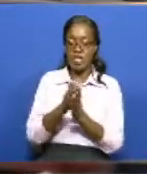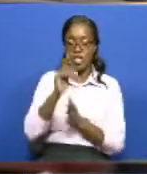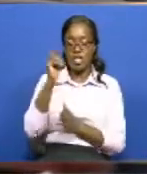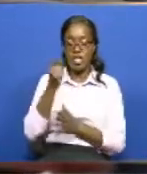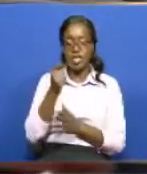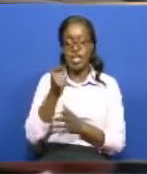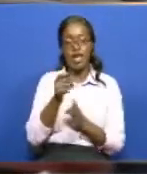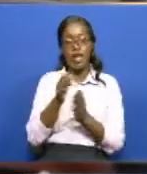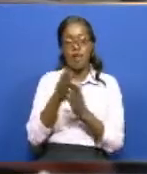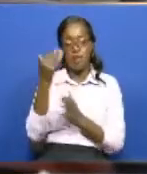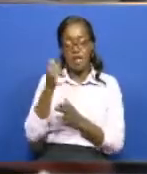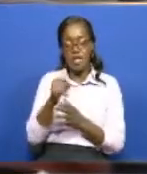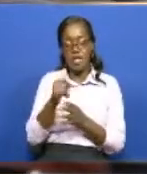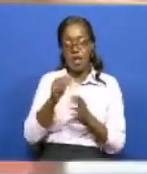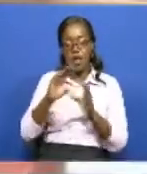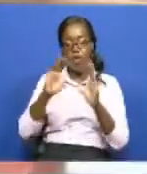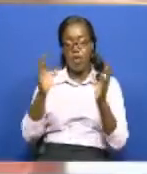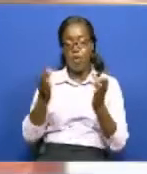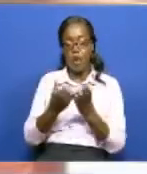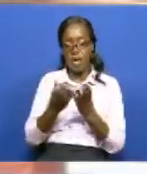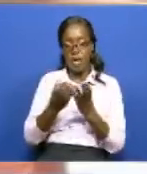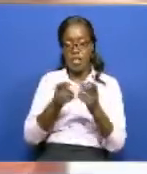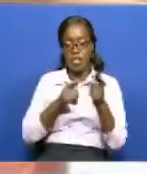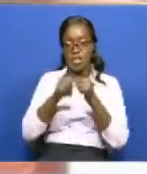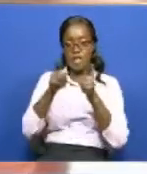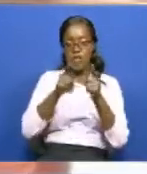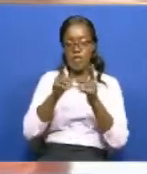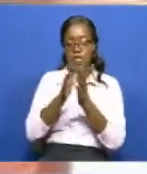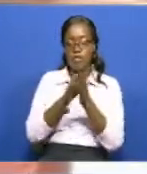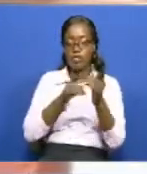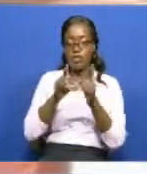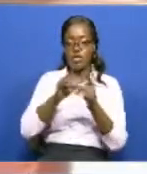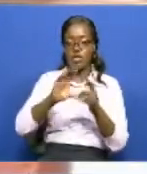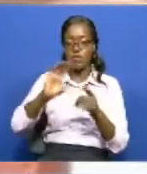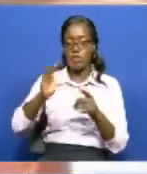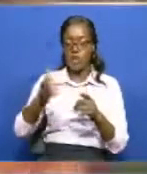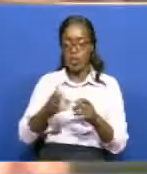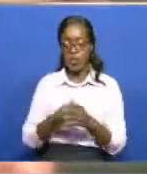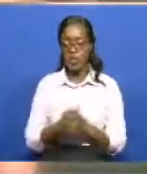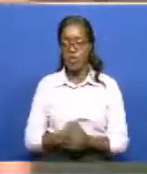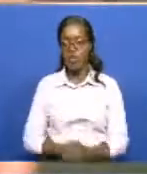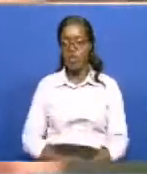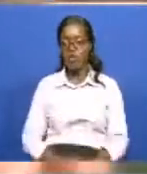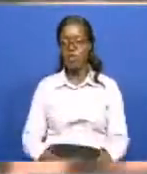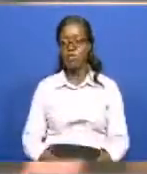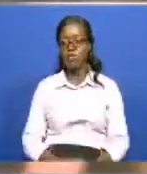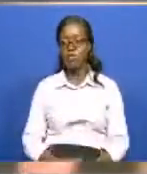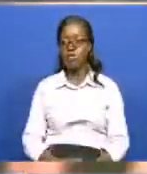Tourism Council earlier in June this year. Regina Manyara reporting for Channel One Business.